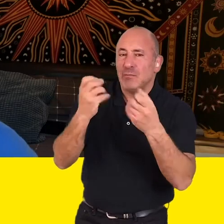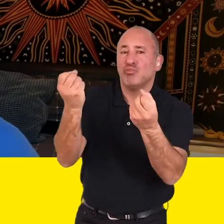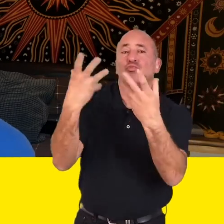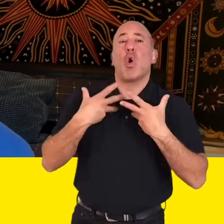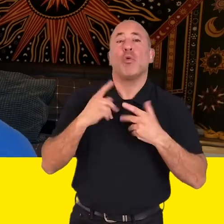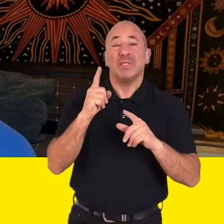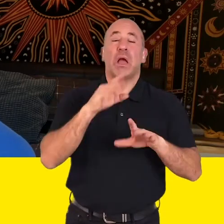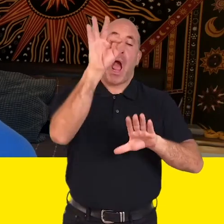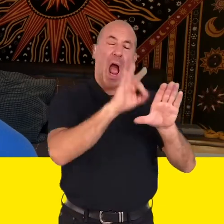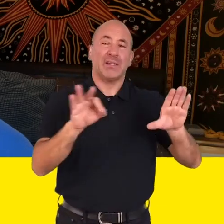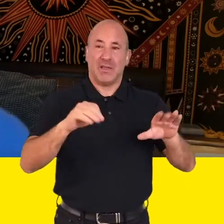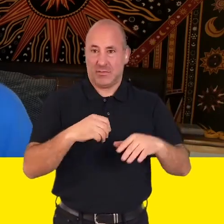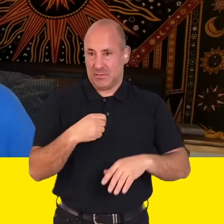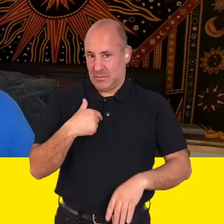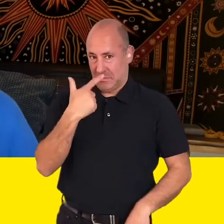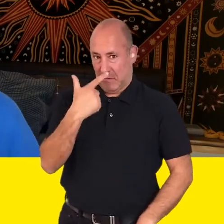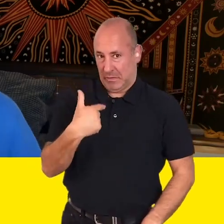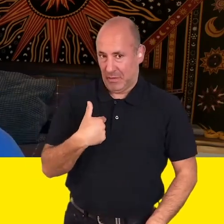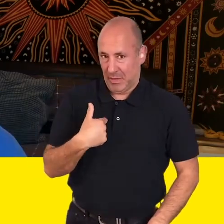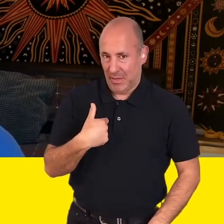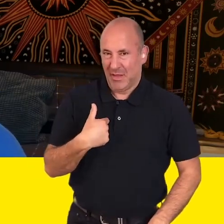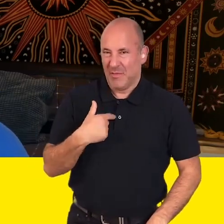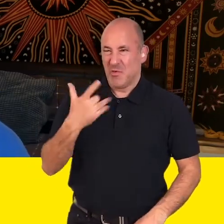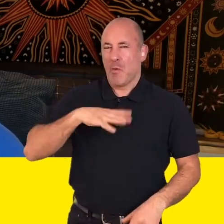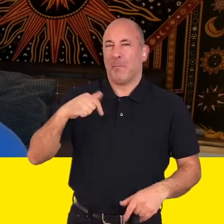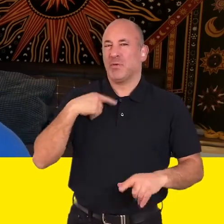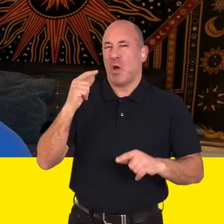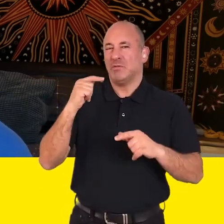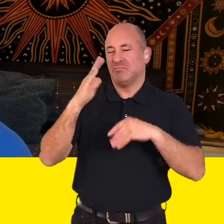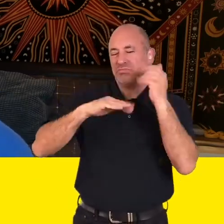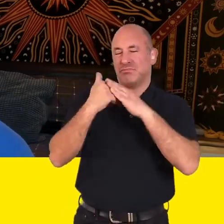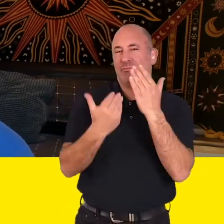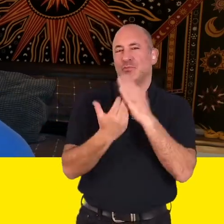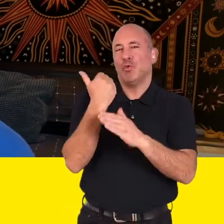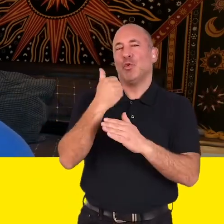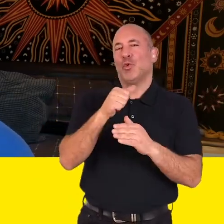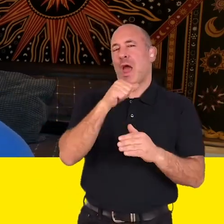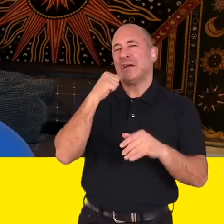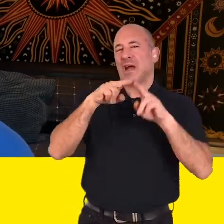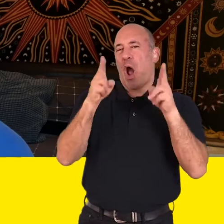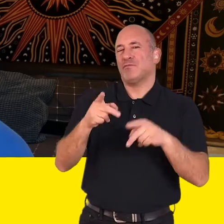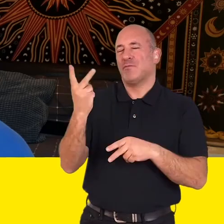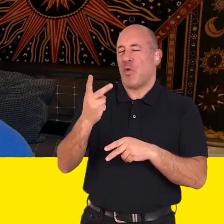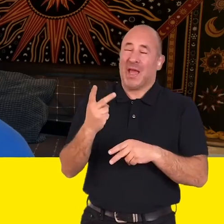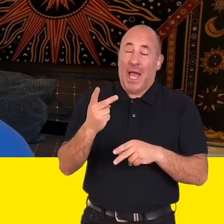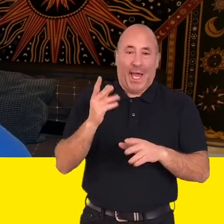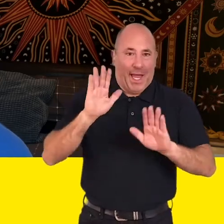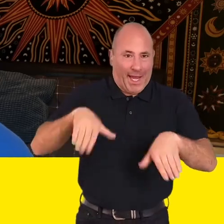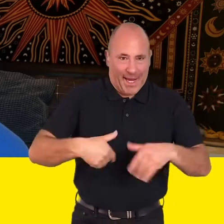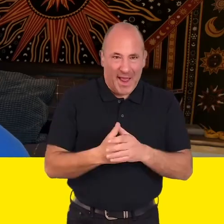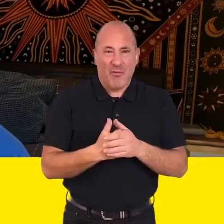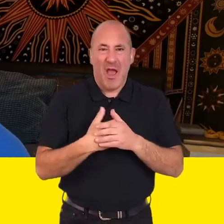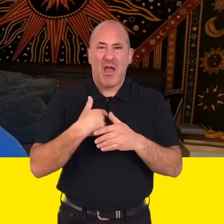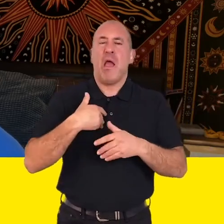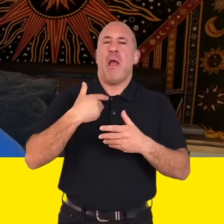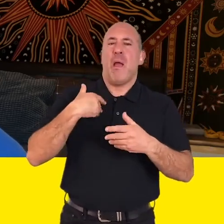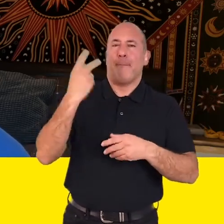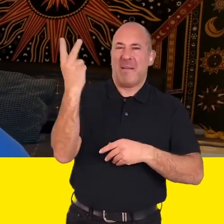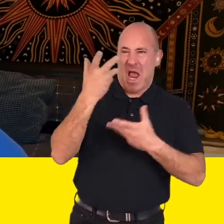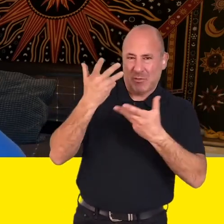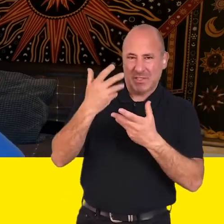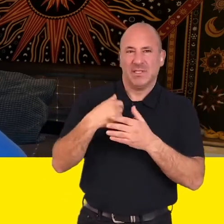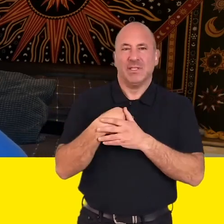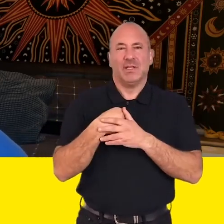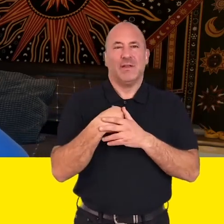designing things they said an architect. I was seven. I think they just wanted me to build them a nice big house but never mind. So after talking to my